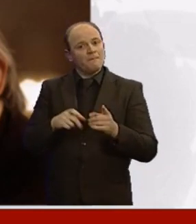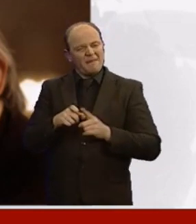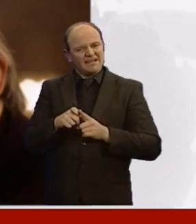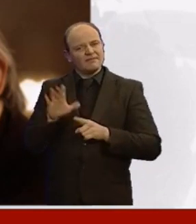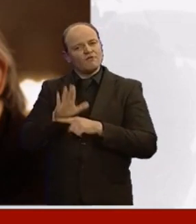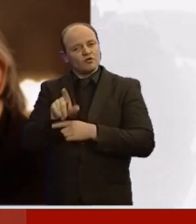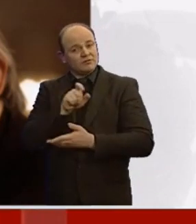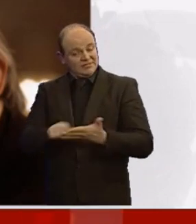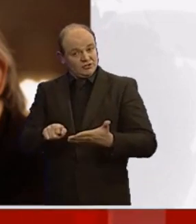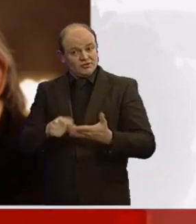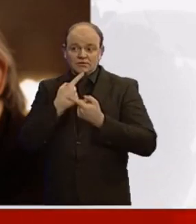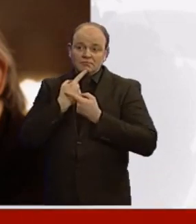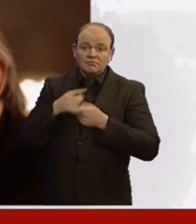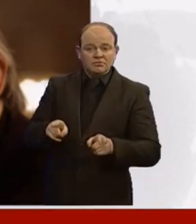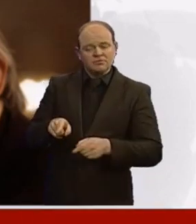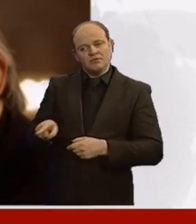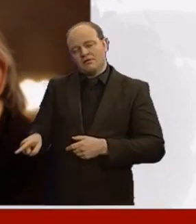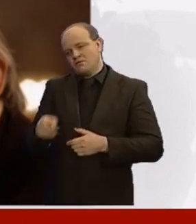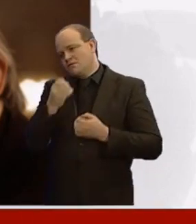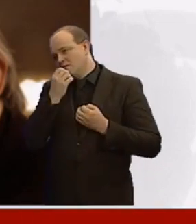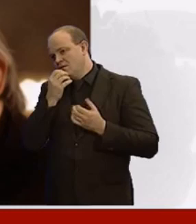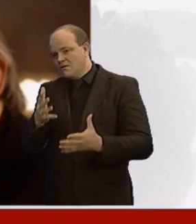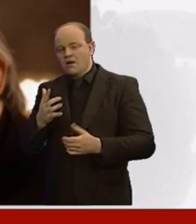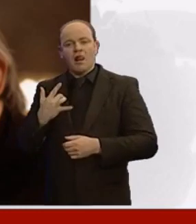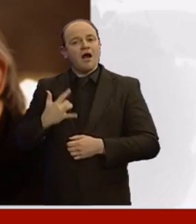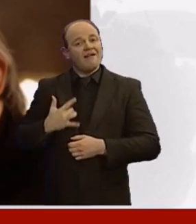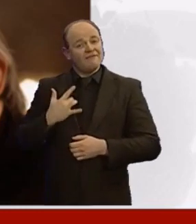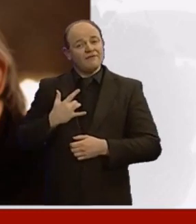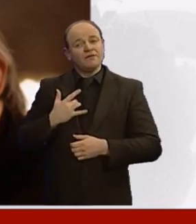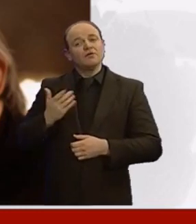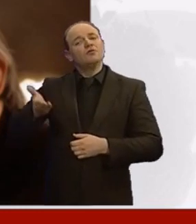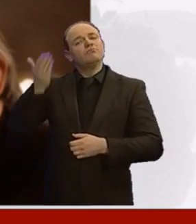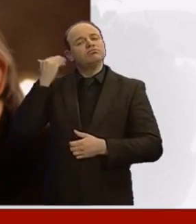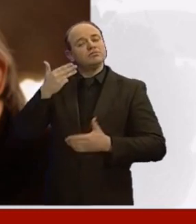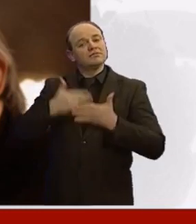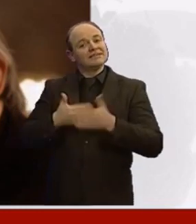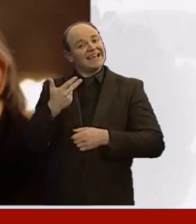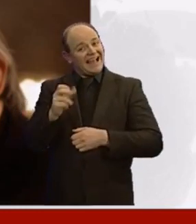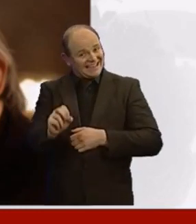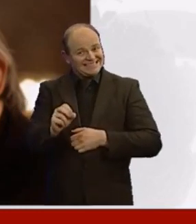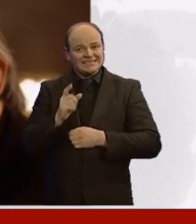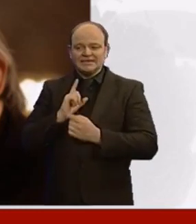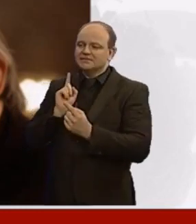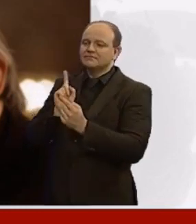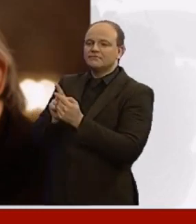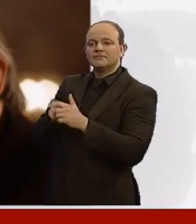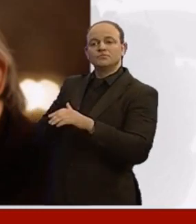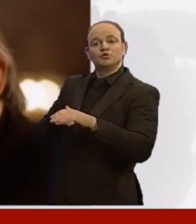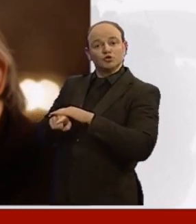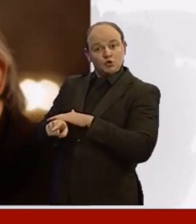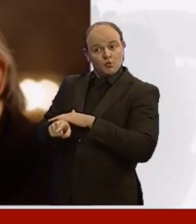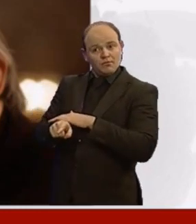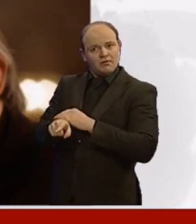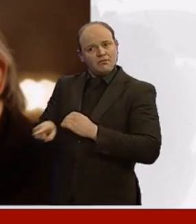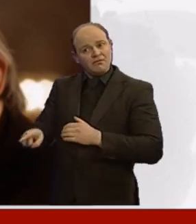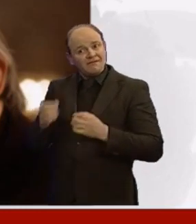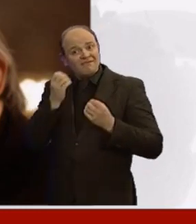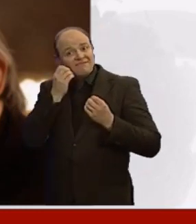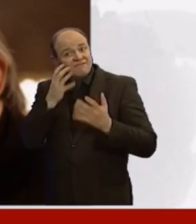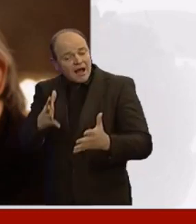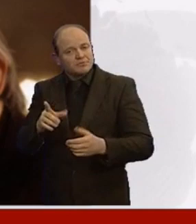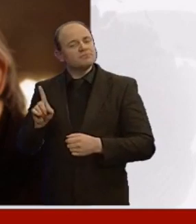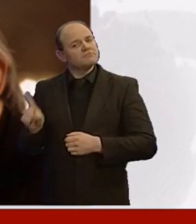Foote led a remarkable life. I remember meeting him on the Tube in the 1980s for a famous speaker, he really